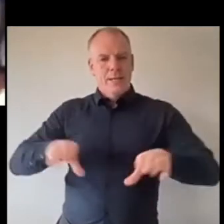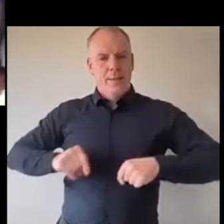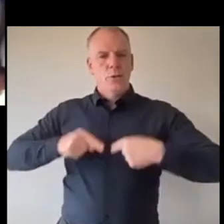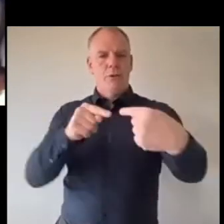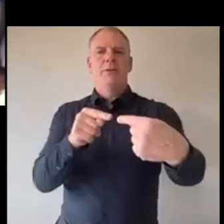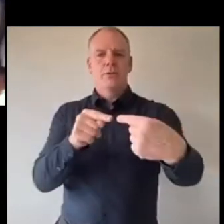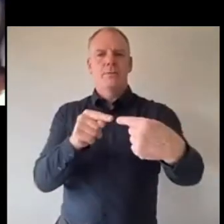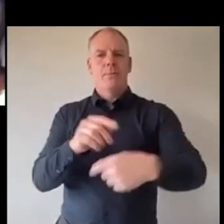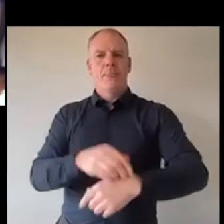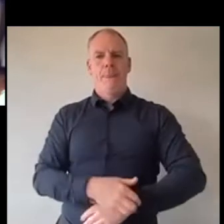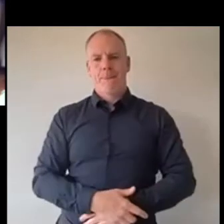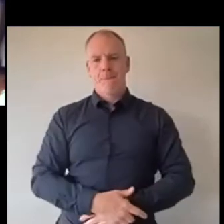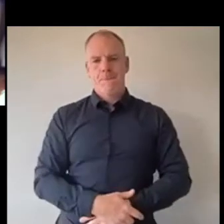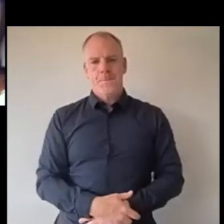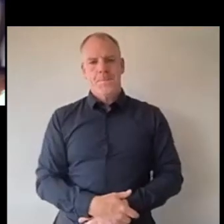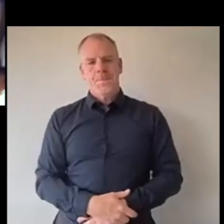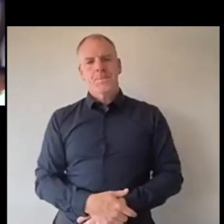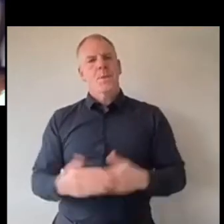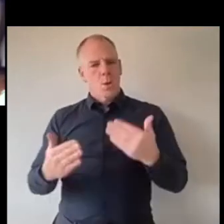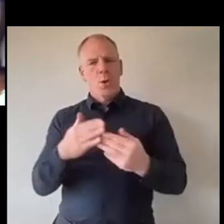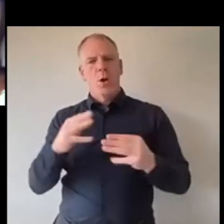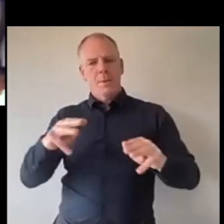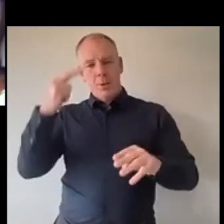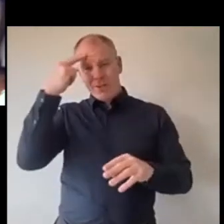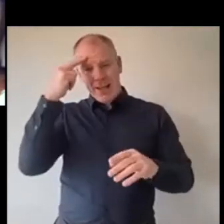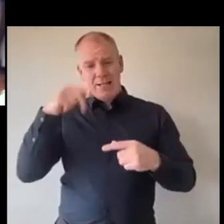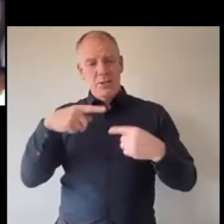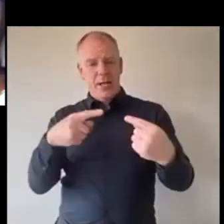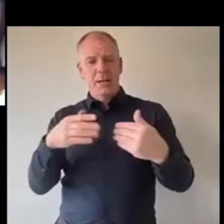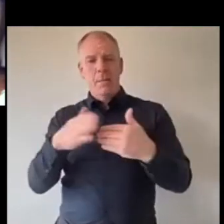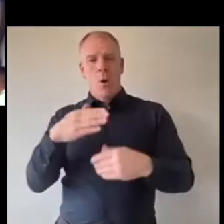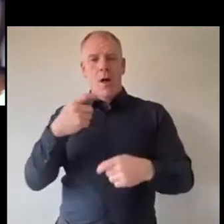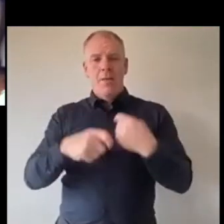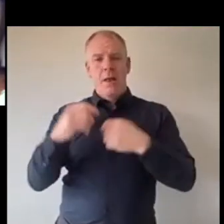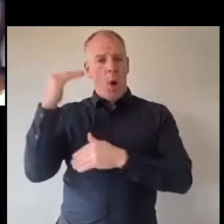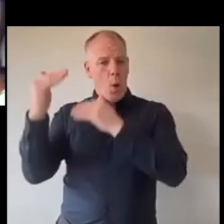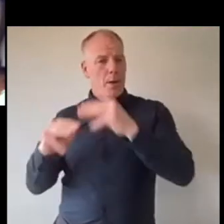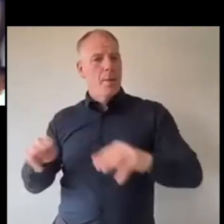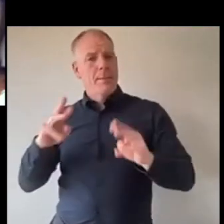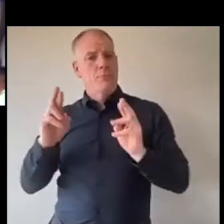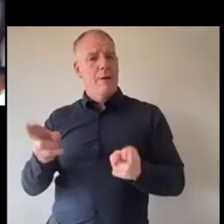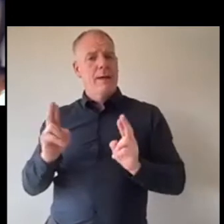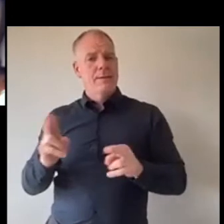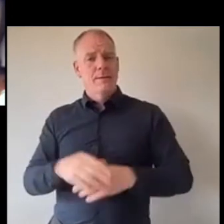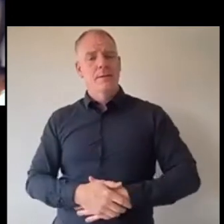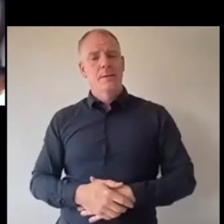I think young people have understood that challenge a lot more than older ones to be honest I've noticed that in the last two